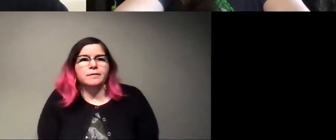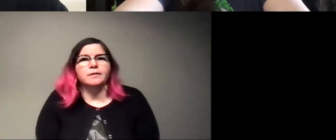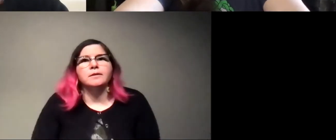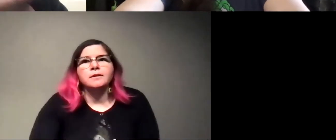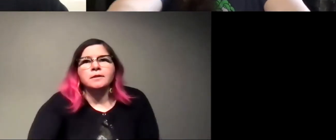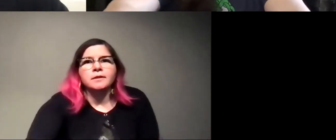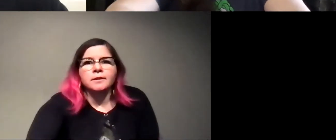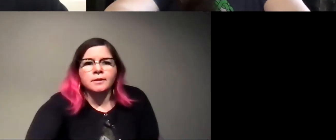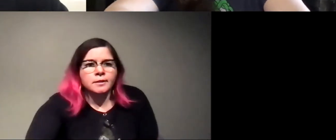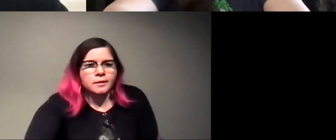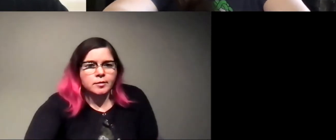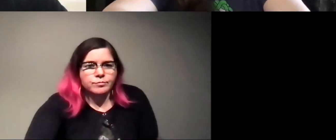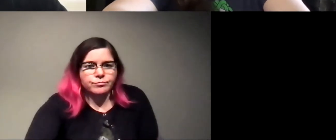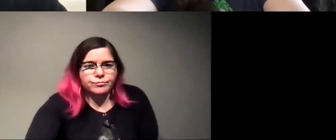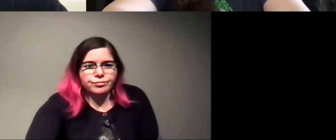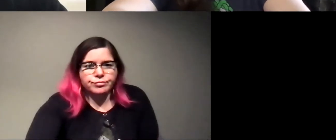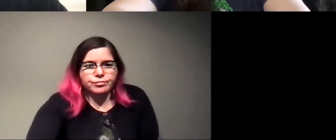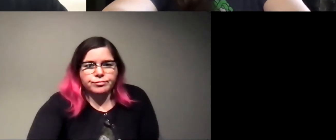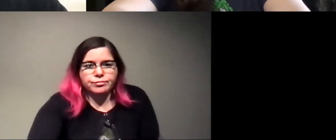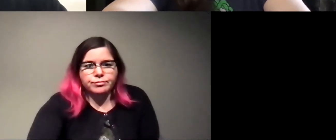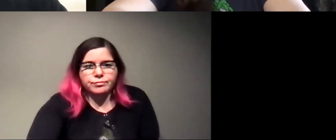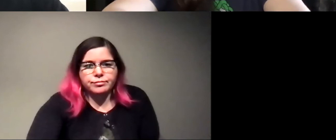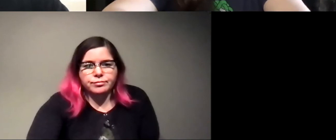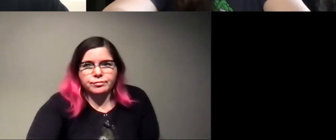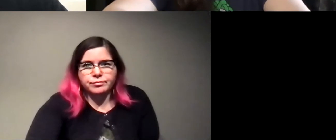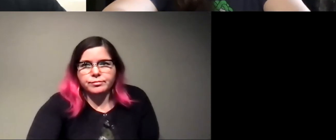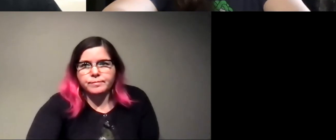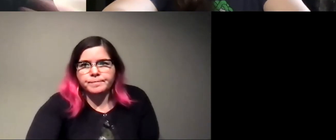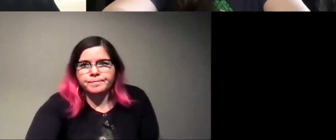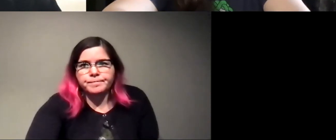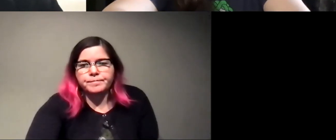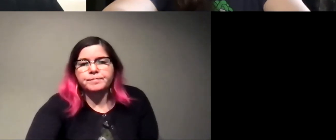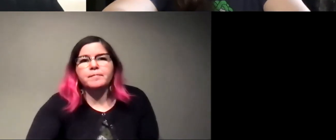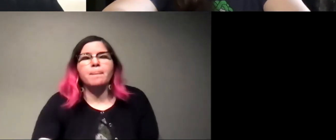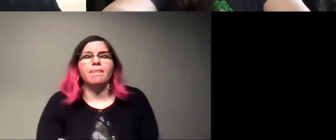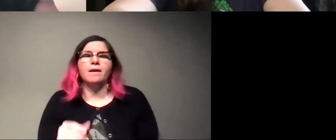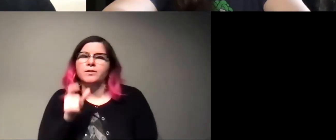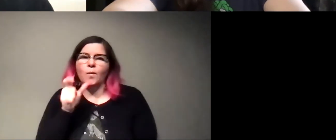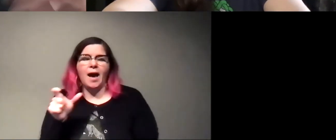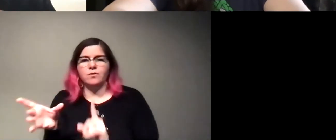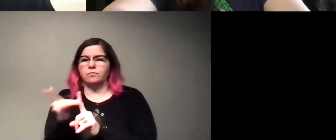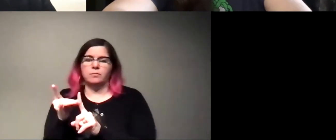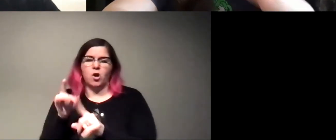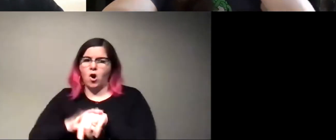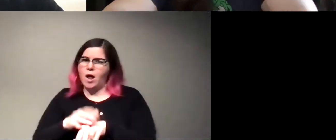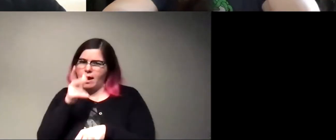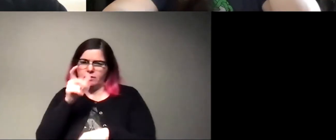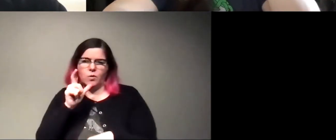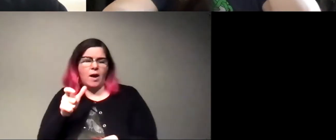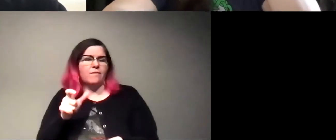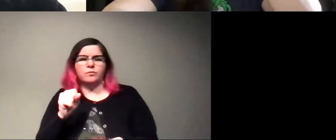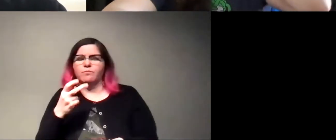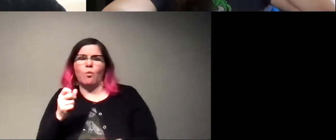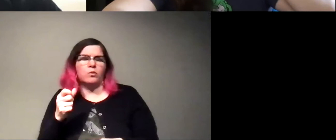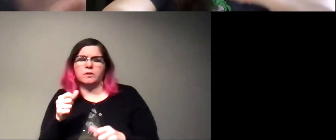foliage that it's going to bump into? So the spore doesn't necessarily need to land on an ant. Spores are very hardy, just like